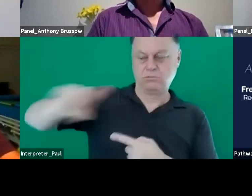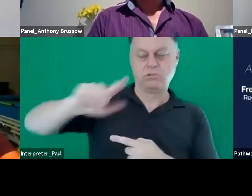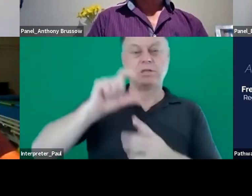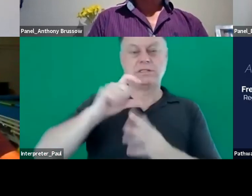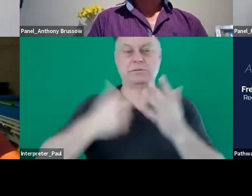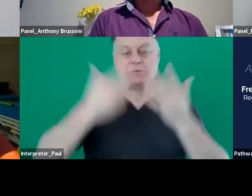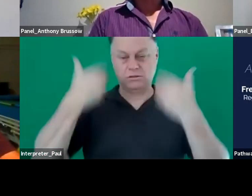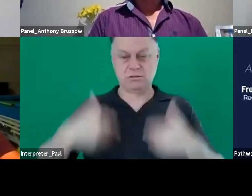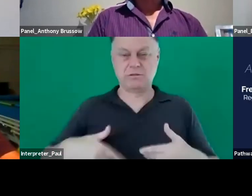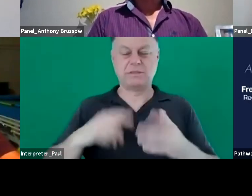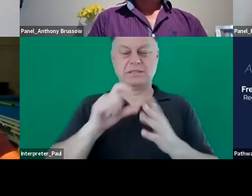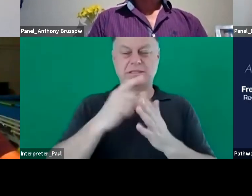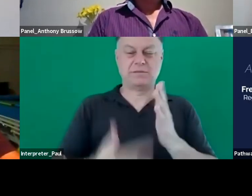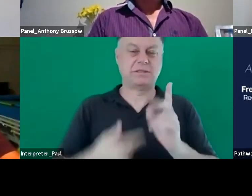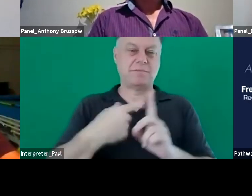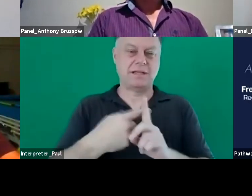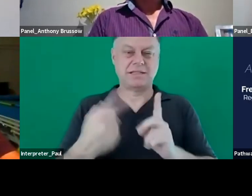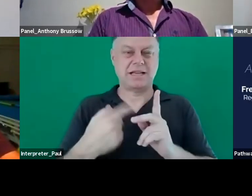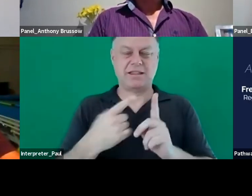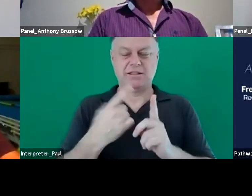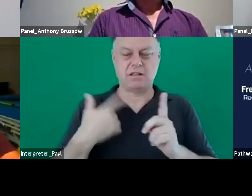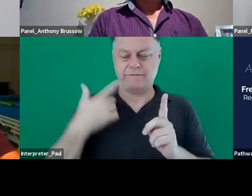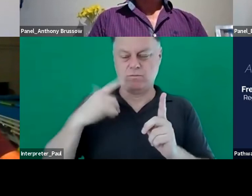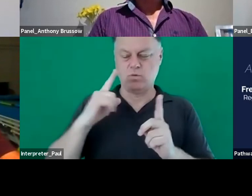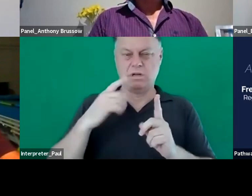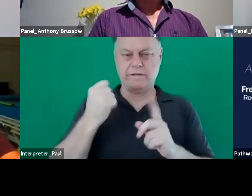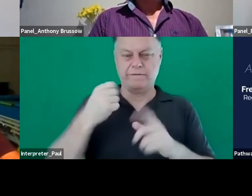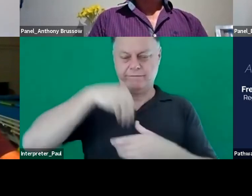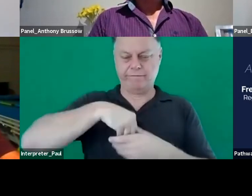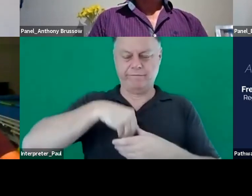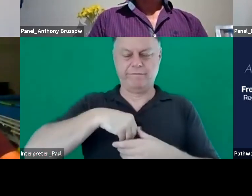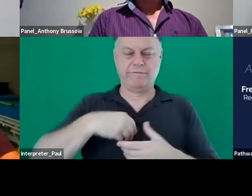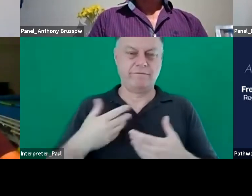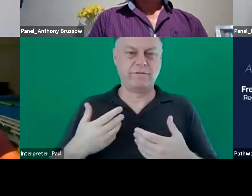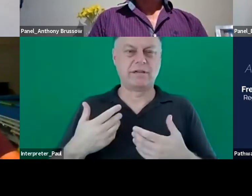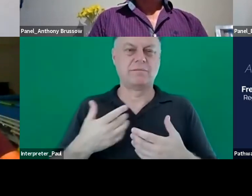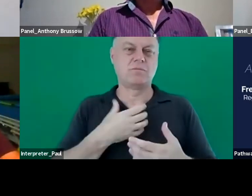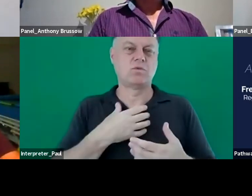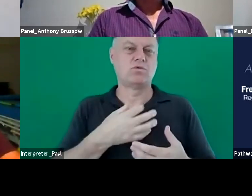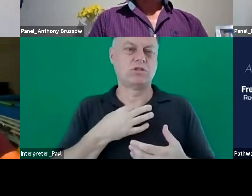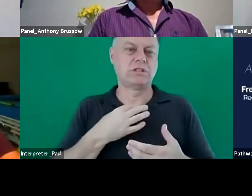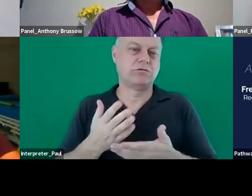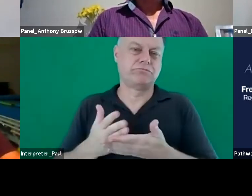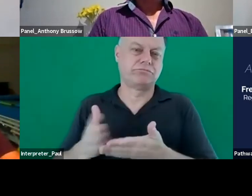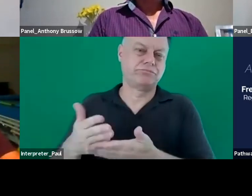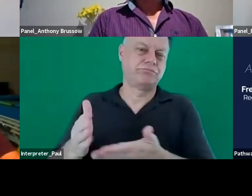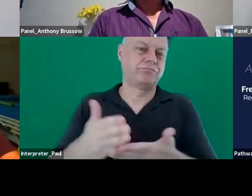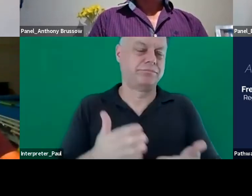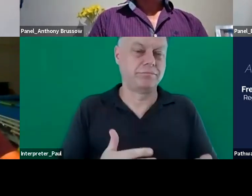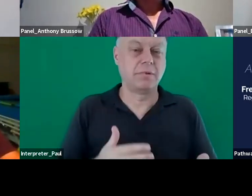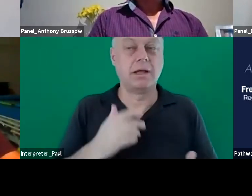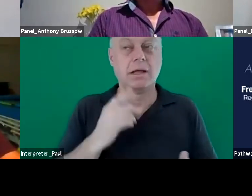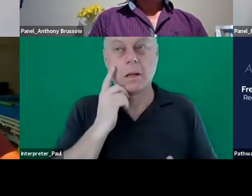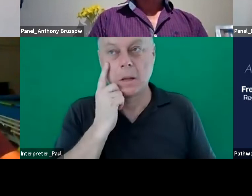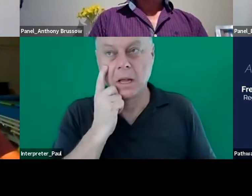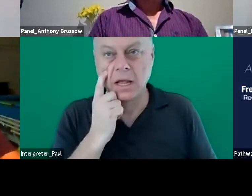someone with a disability but their other facet and that technology as i said earlier is very accessible